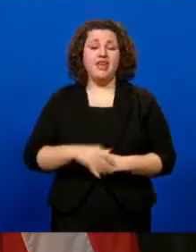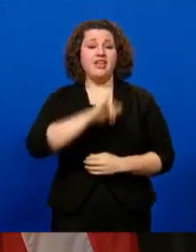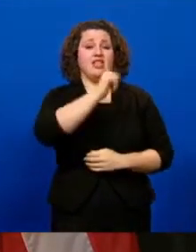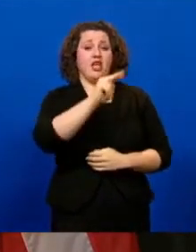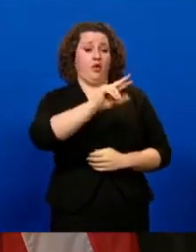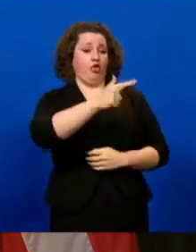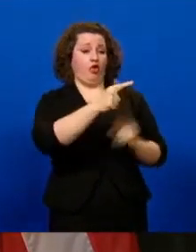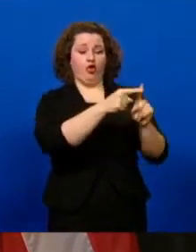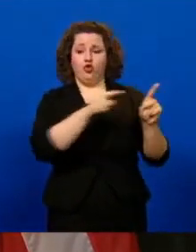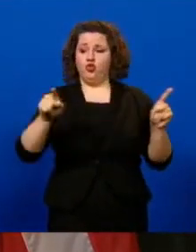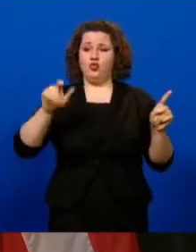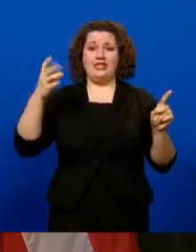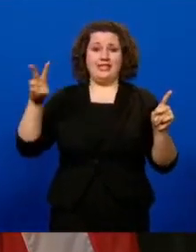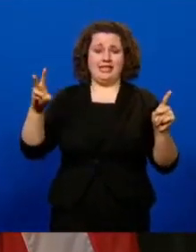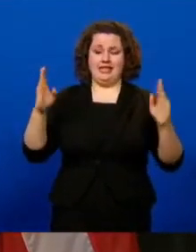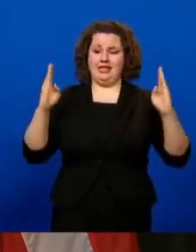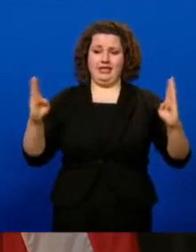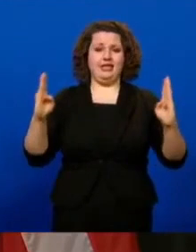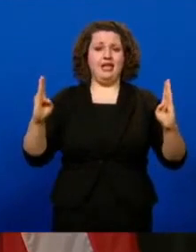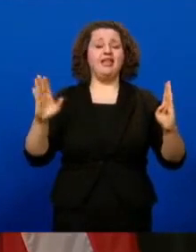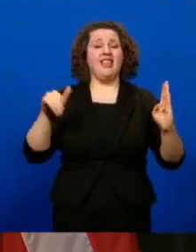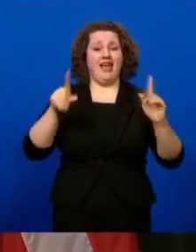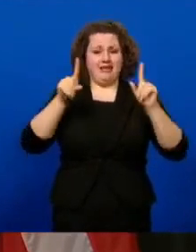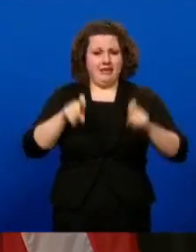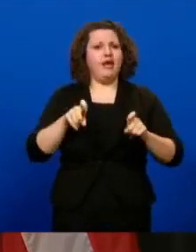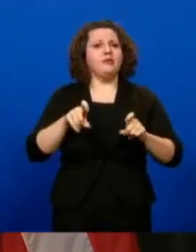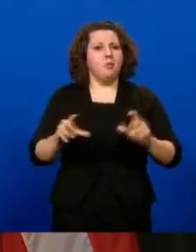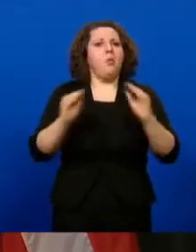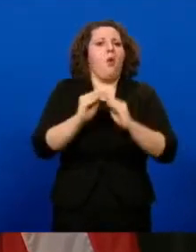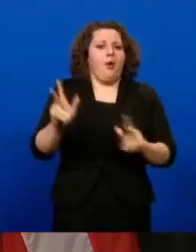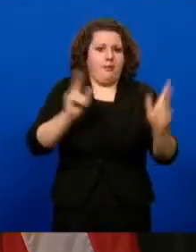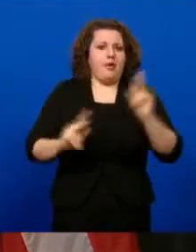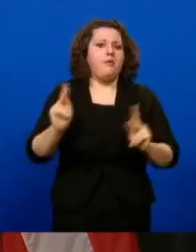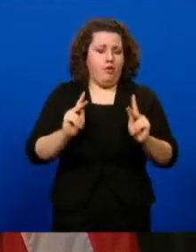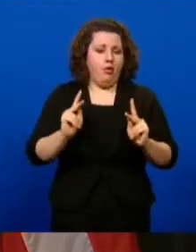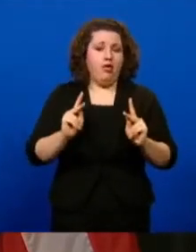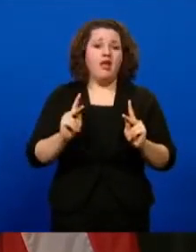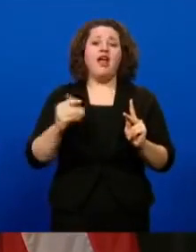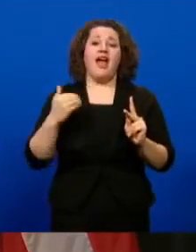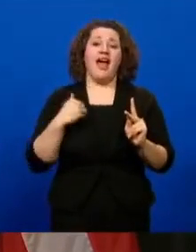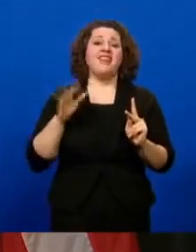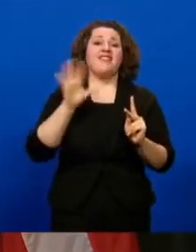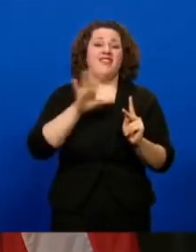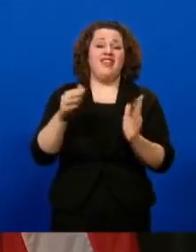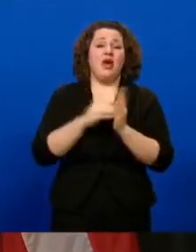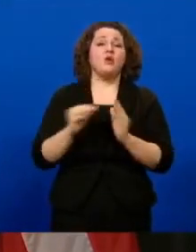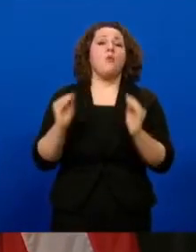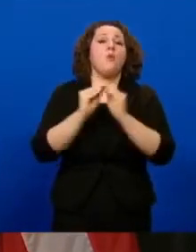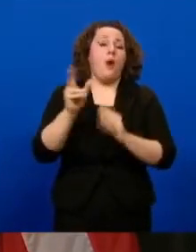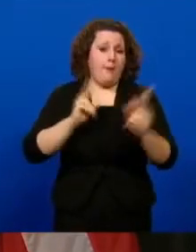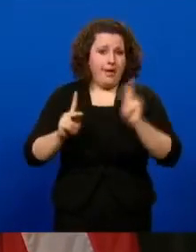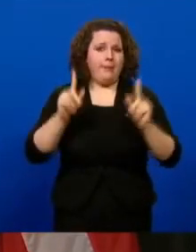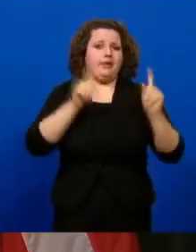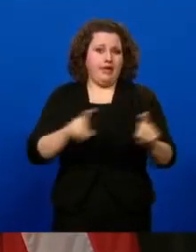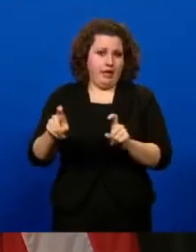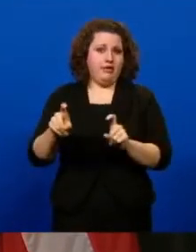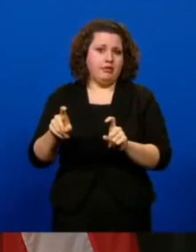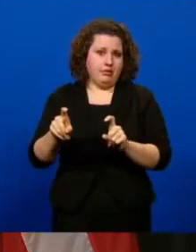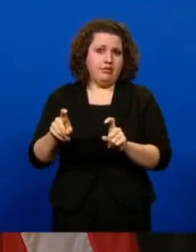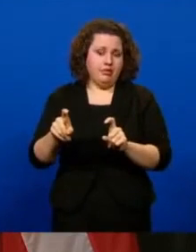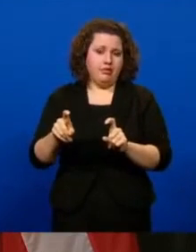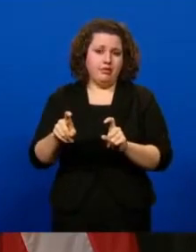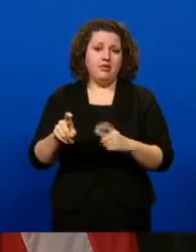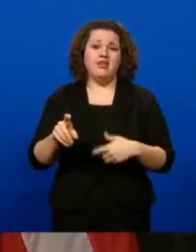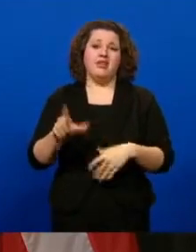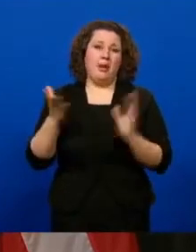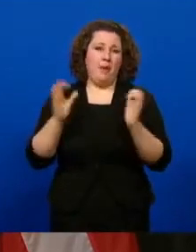3rd to the 16th, testing increased significantly, with 55,000 more Iowans being tested during the